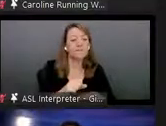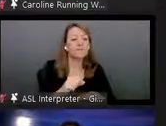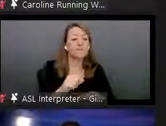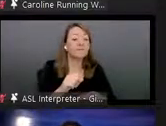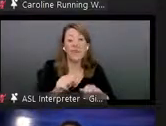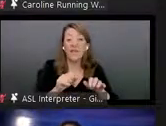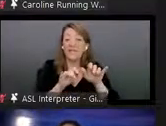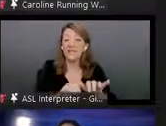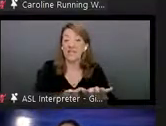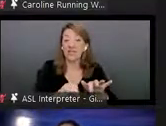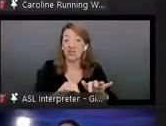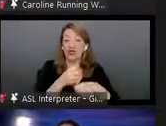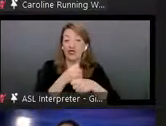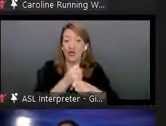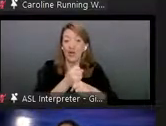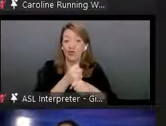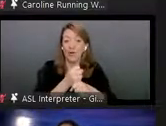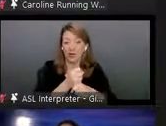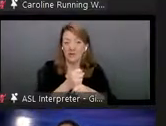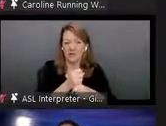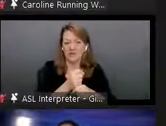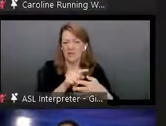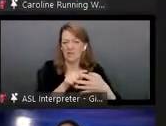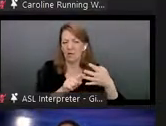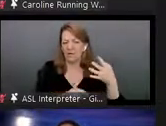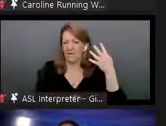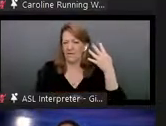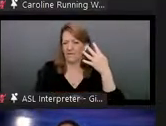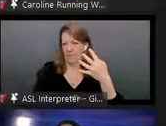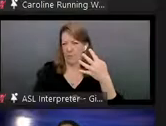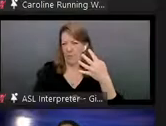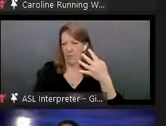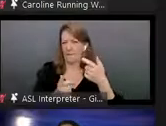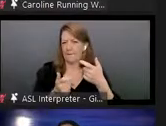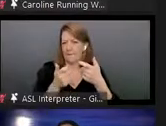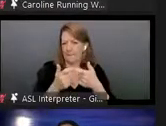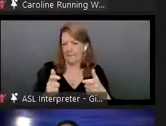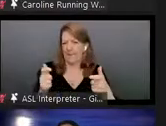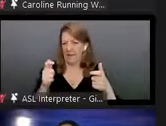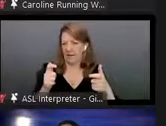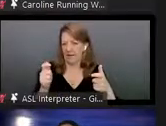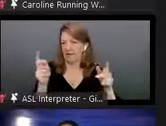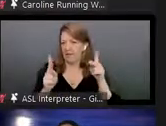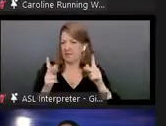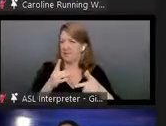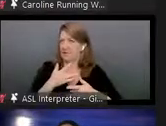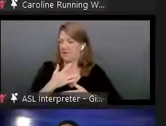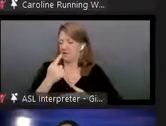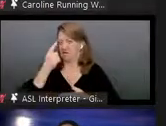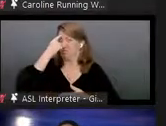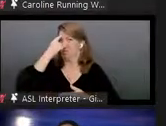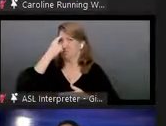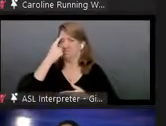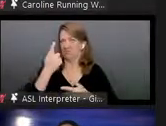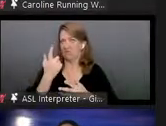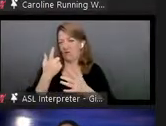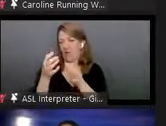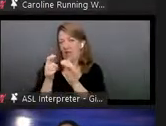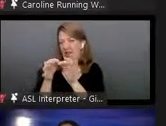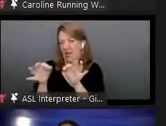um, those are kind of the four big ones that people, um, tend to be thinking about in the language modeling world. So,